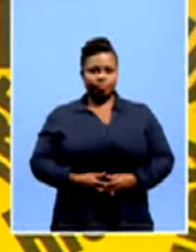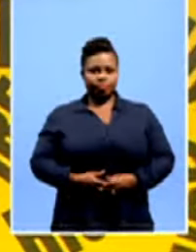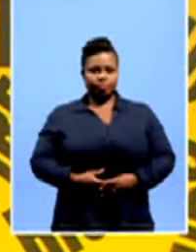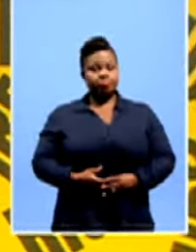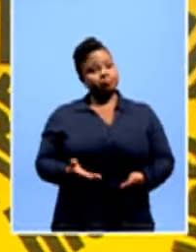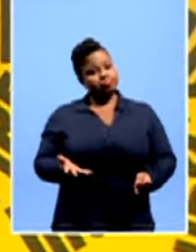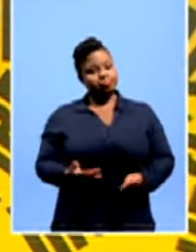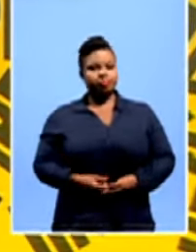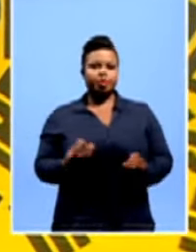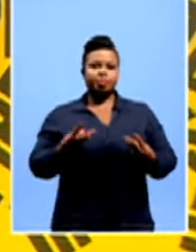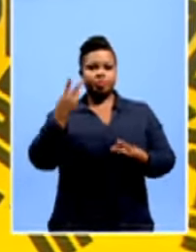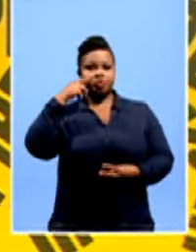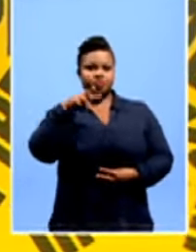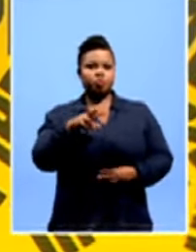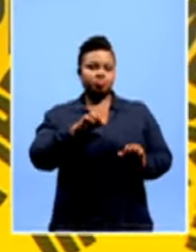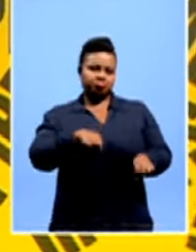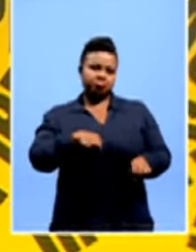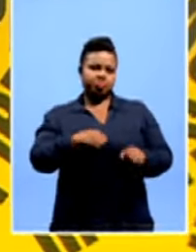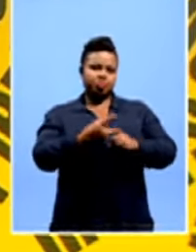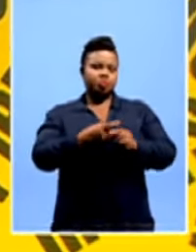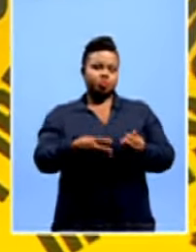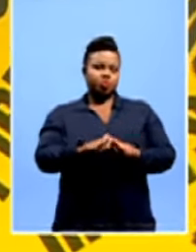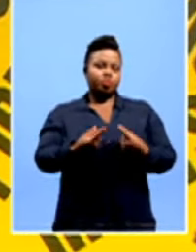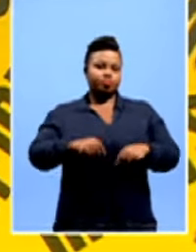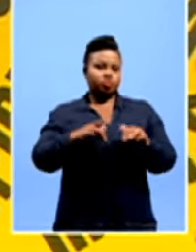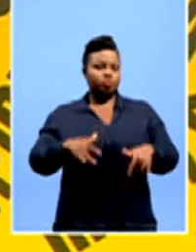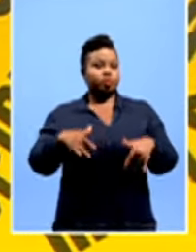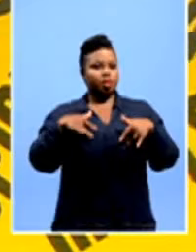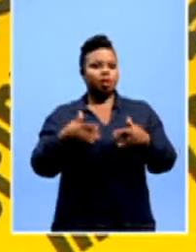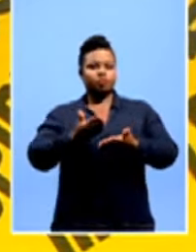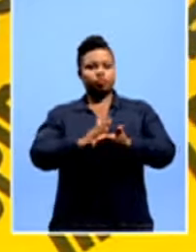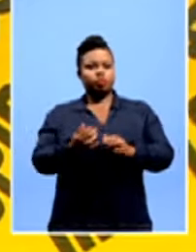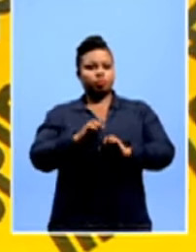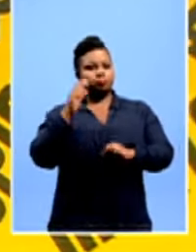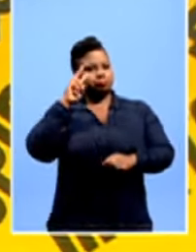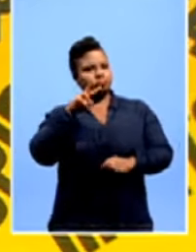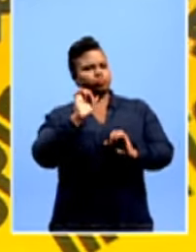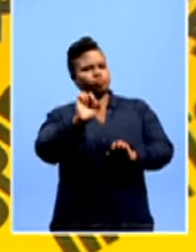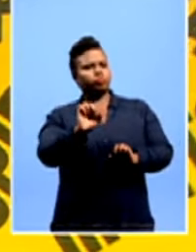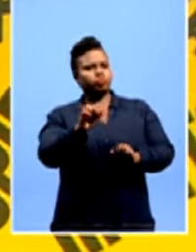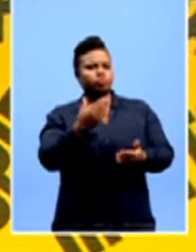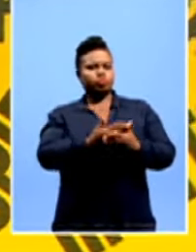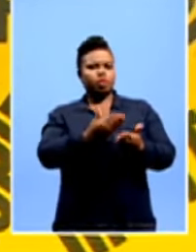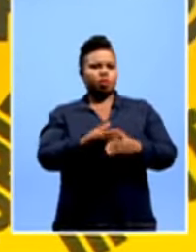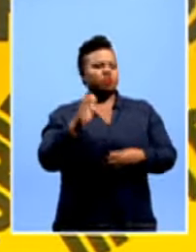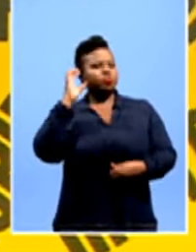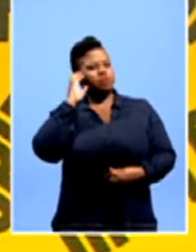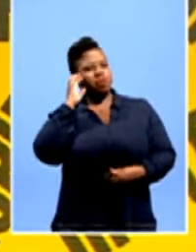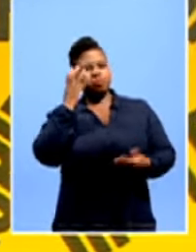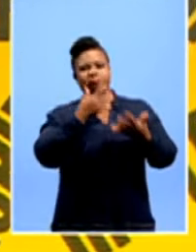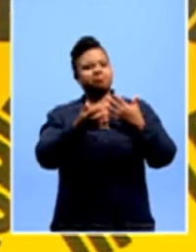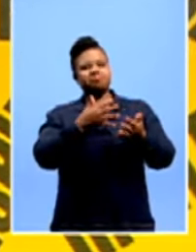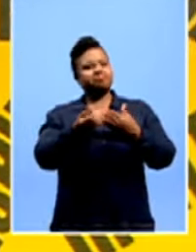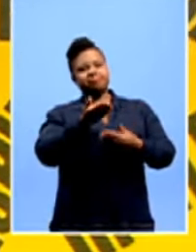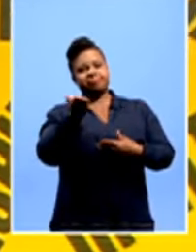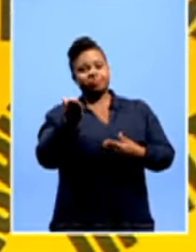All right, the People's View allows you to interact with us live and share your views candidly, directly from your phone, wherever